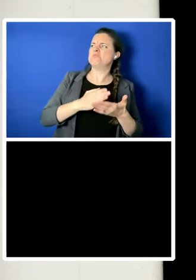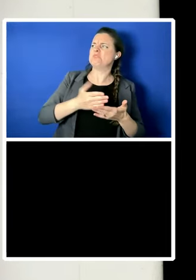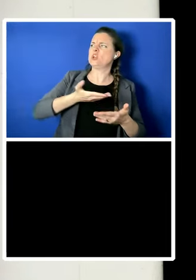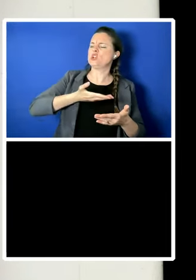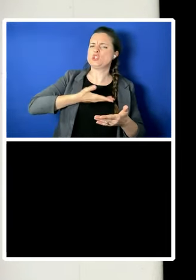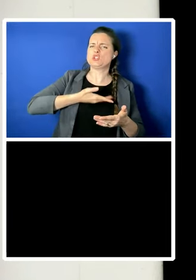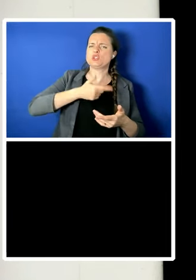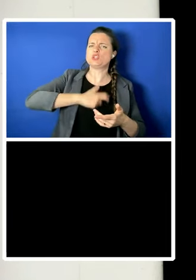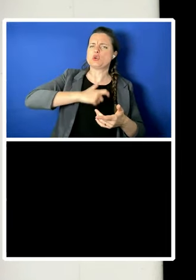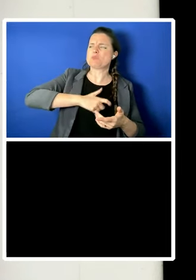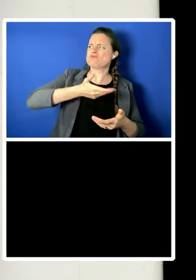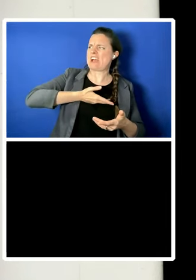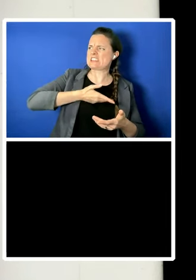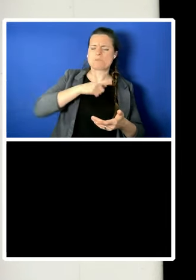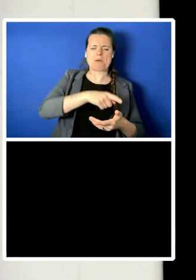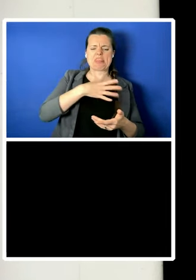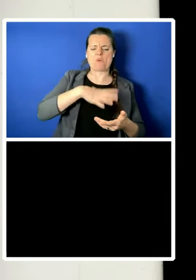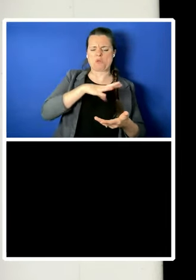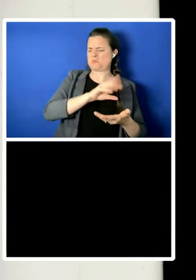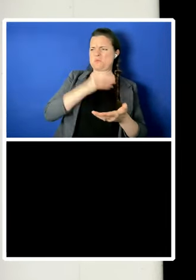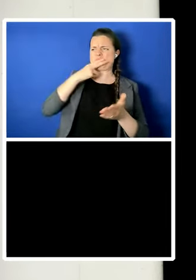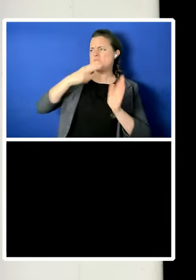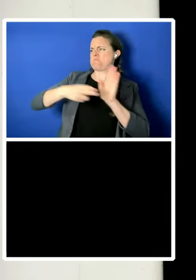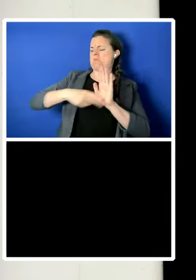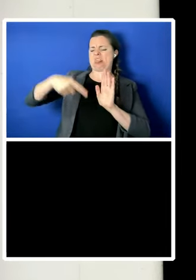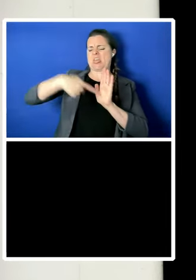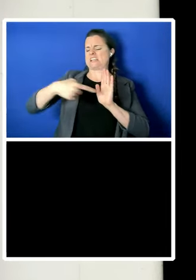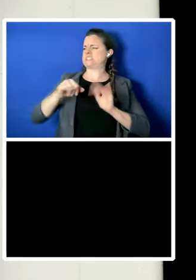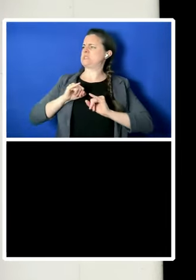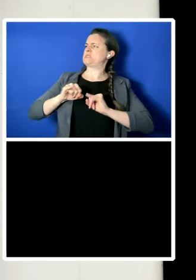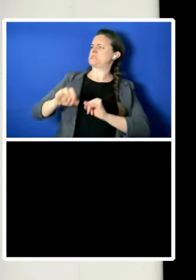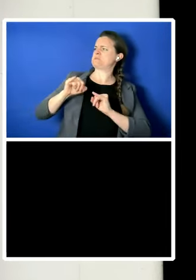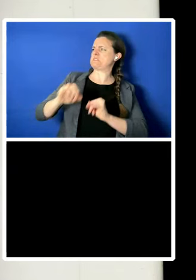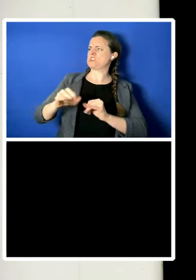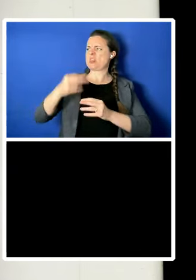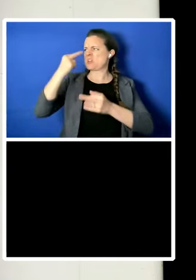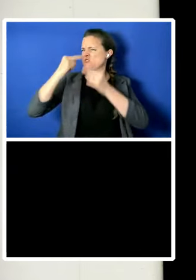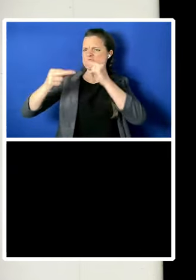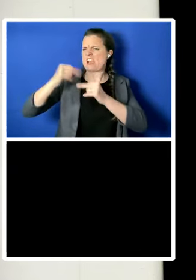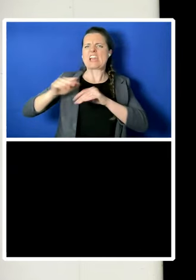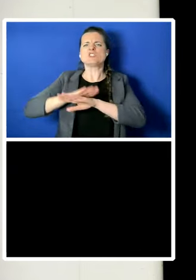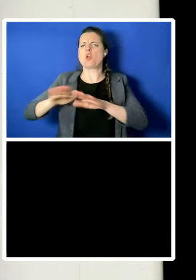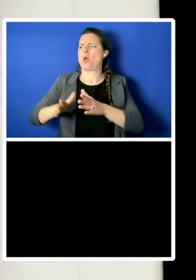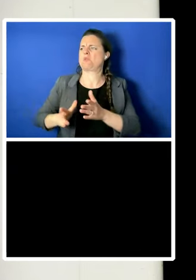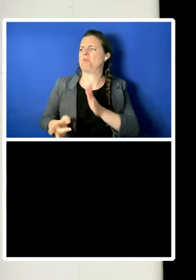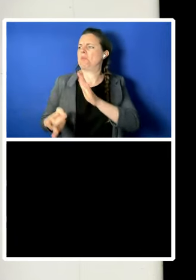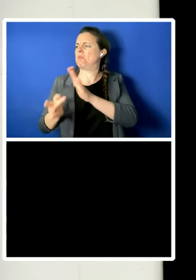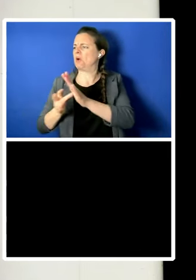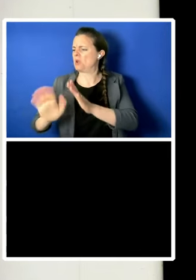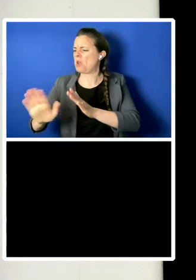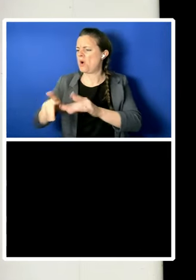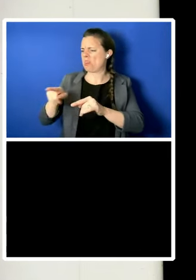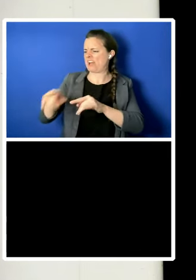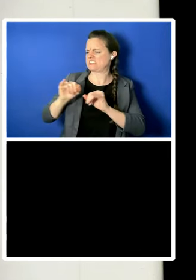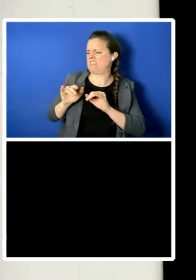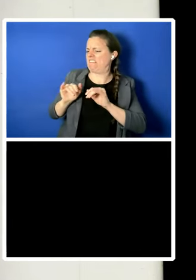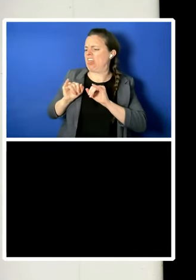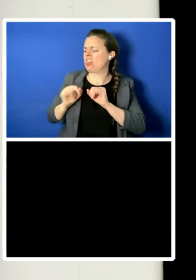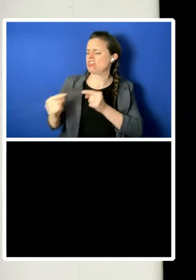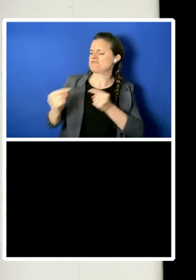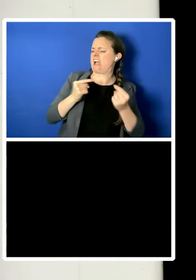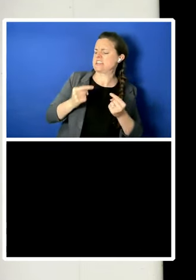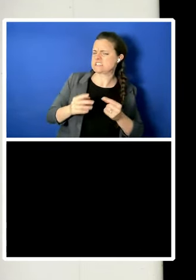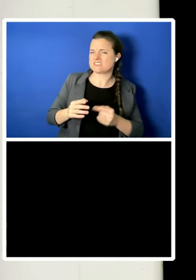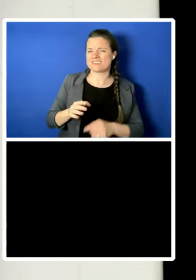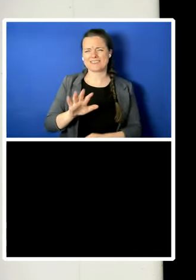suspicious idea of trickery, dress it up as something other, something foreign. I used to get upset when people thought they